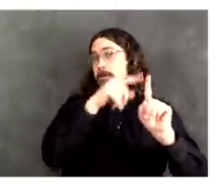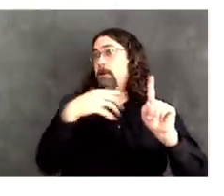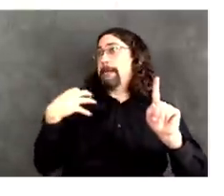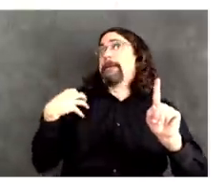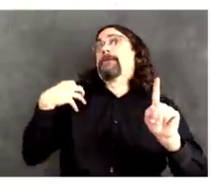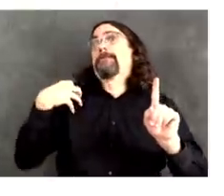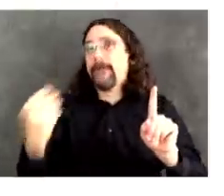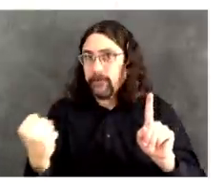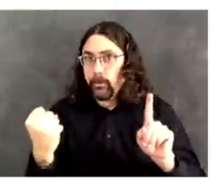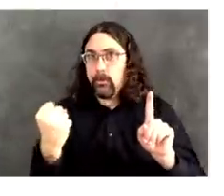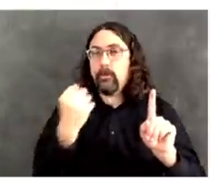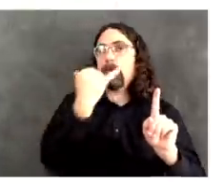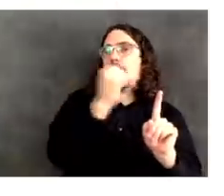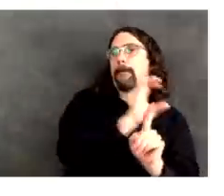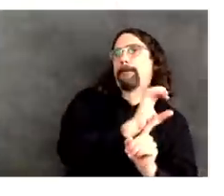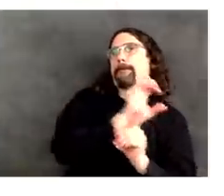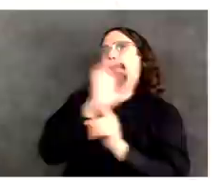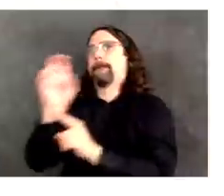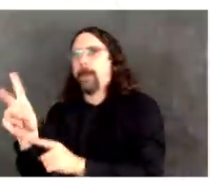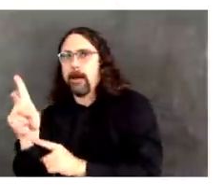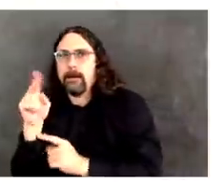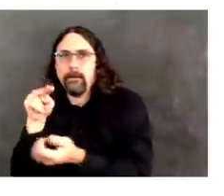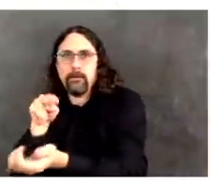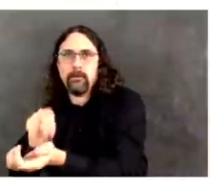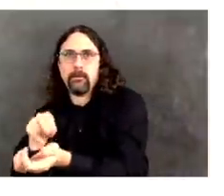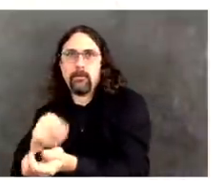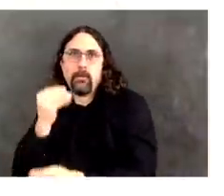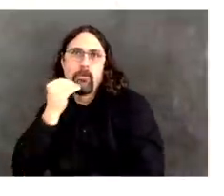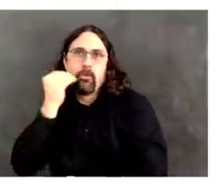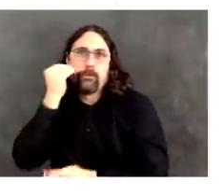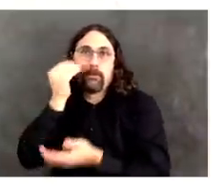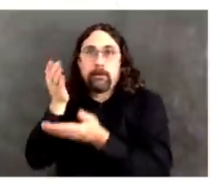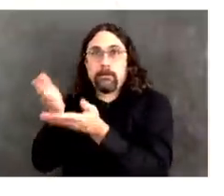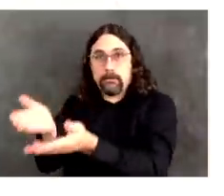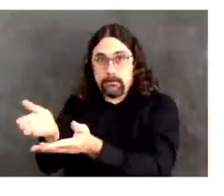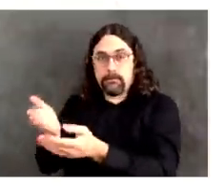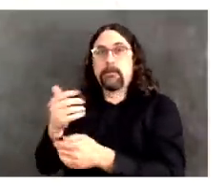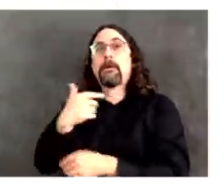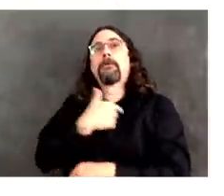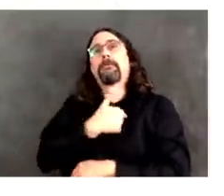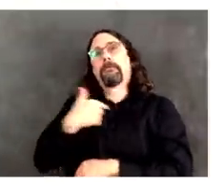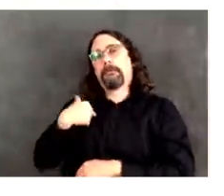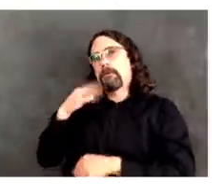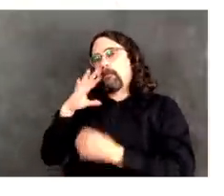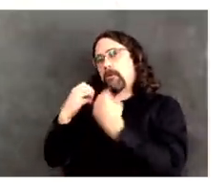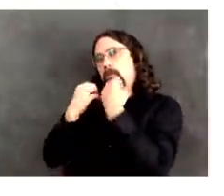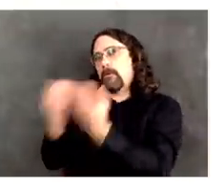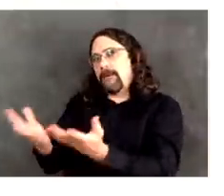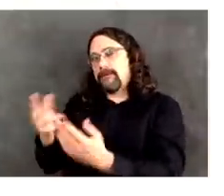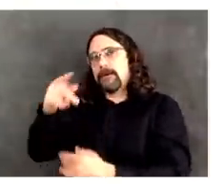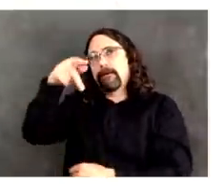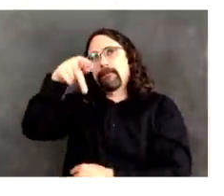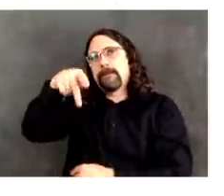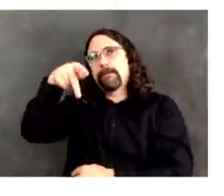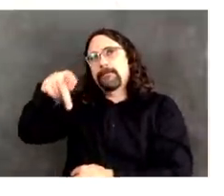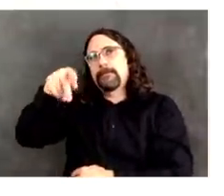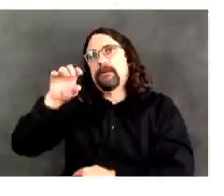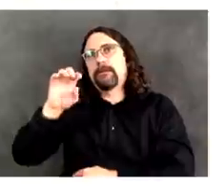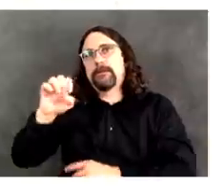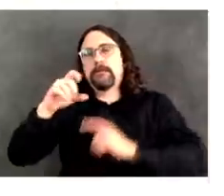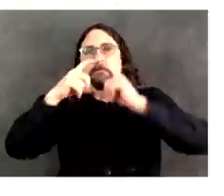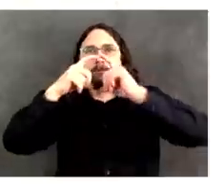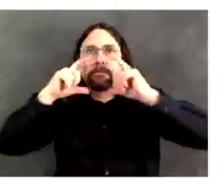that these nursing homes need, as well as the technical assistance to make sure that